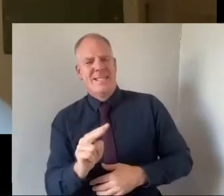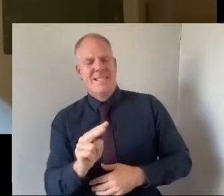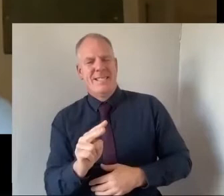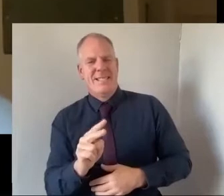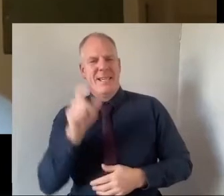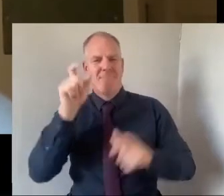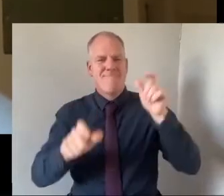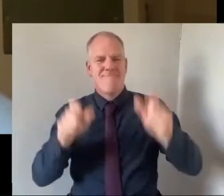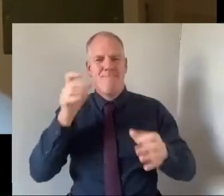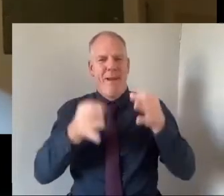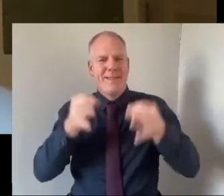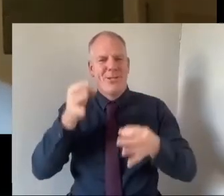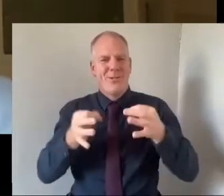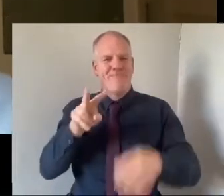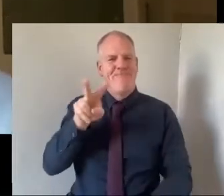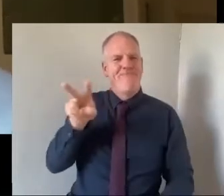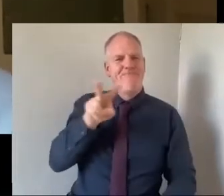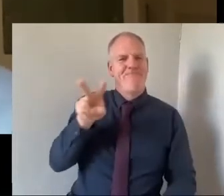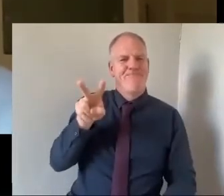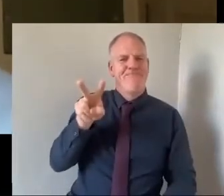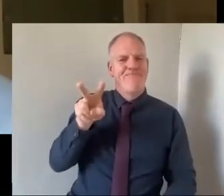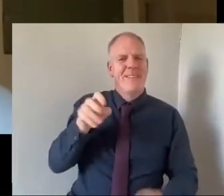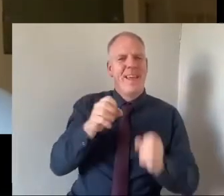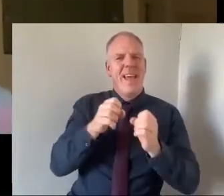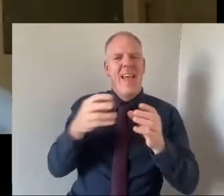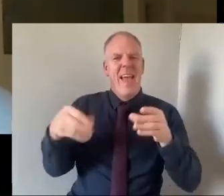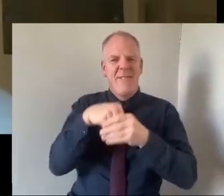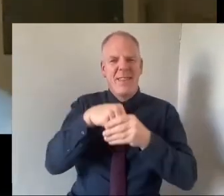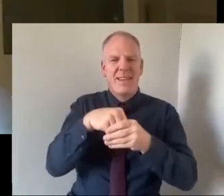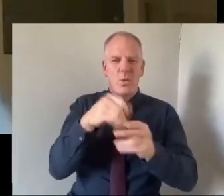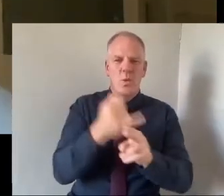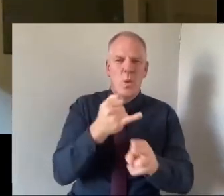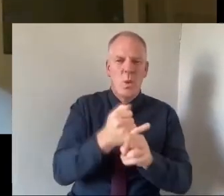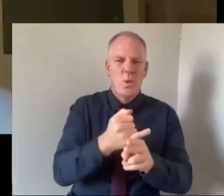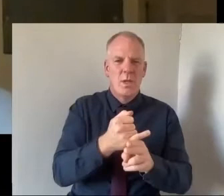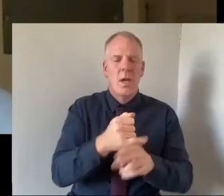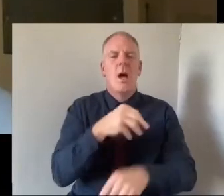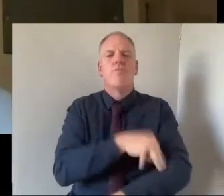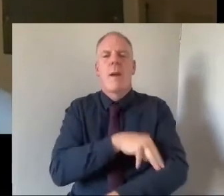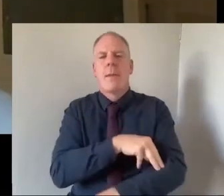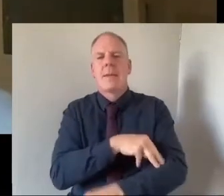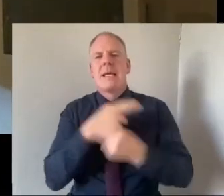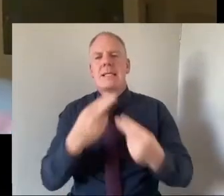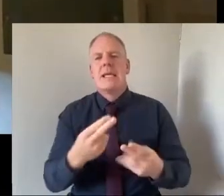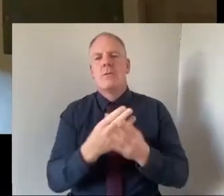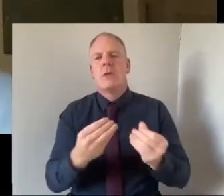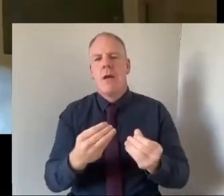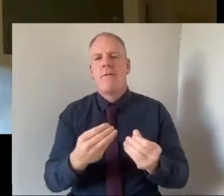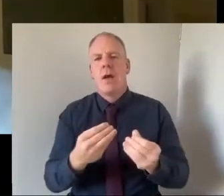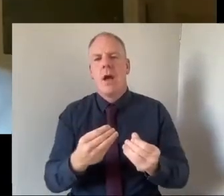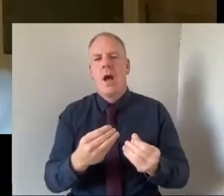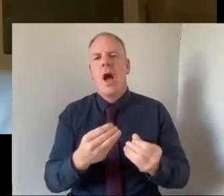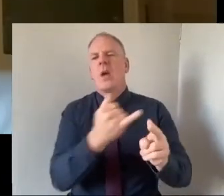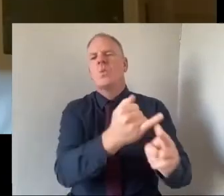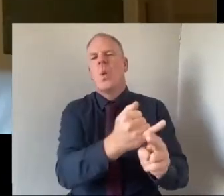in Northern Ireland want to put everything in schools there's a problem there's an issue that needs fixed I know we'll get